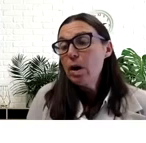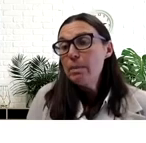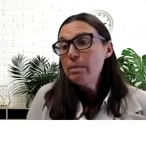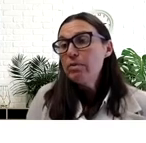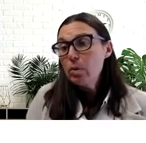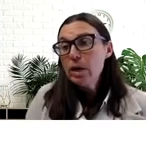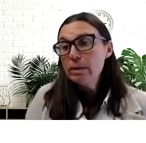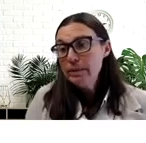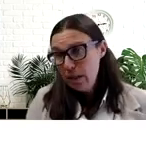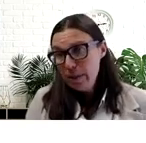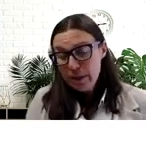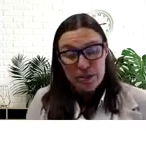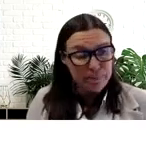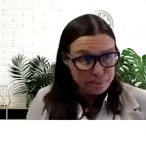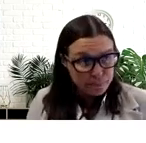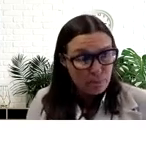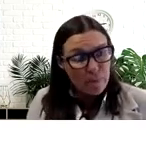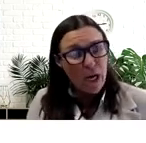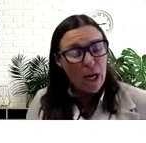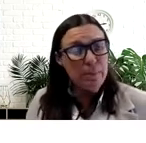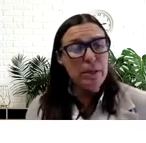warm before incubators.